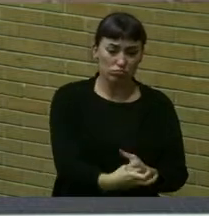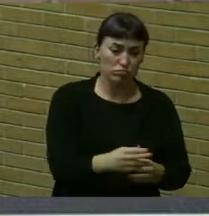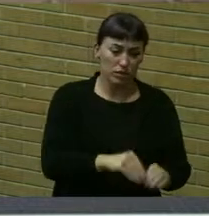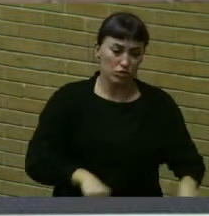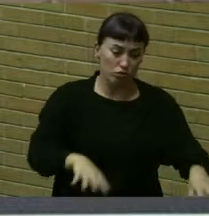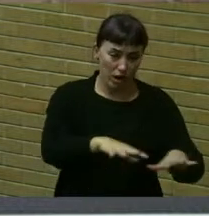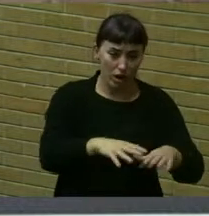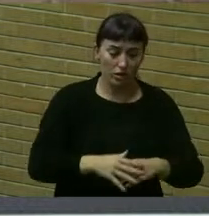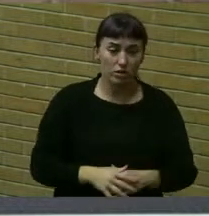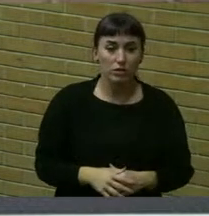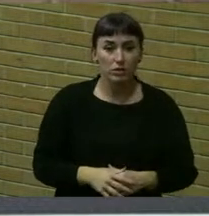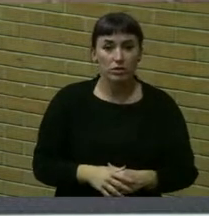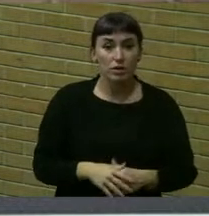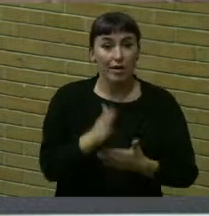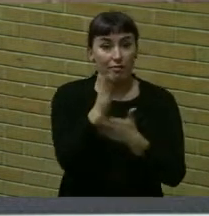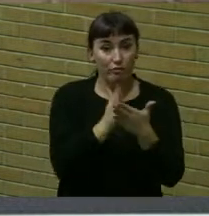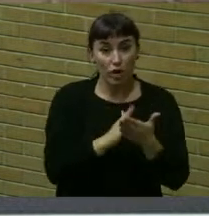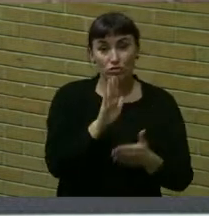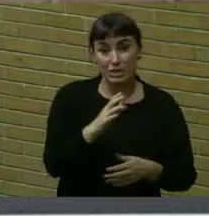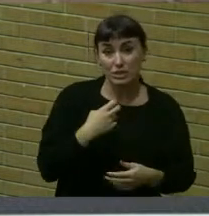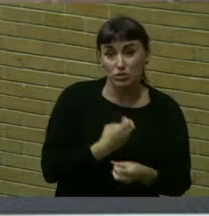fracturing his skull.